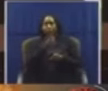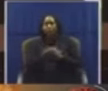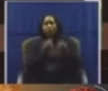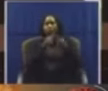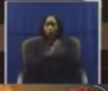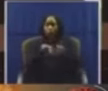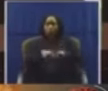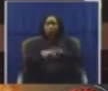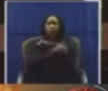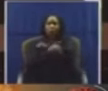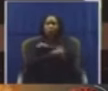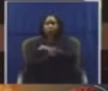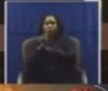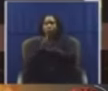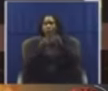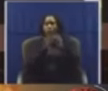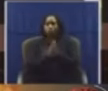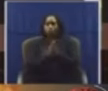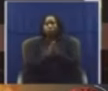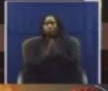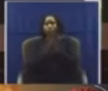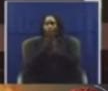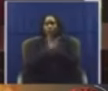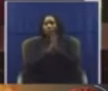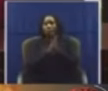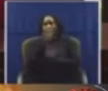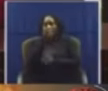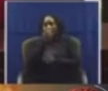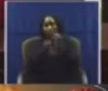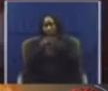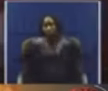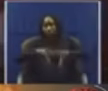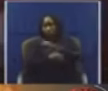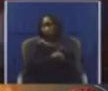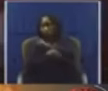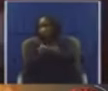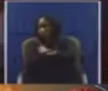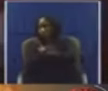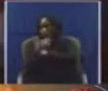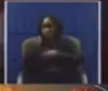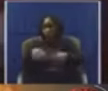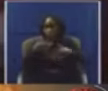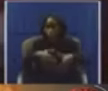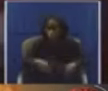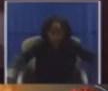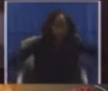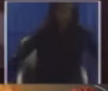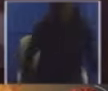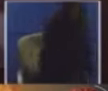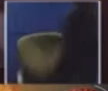crimes? Thank you very much. Honorable Deputy President. Thank you very much.